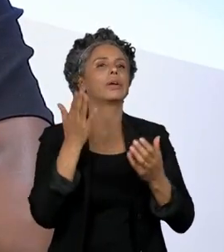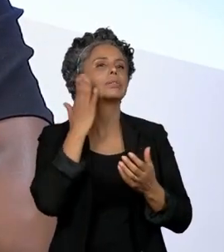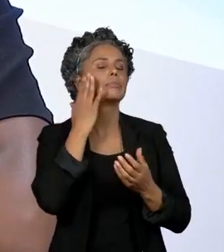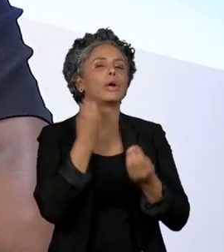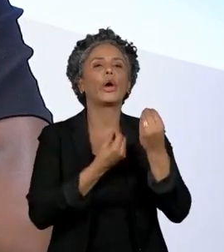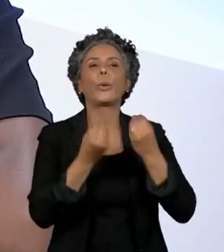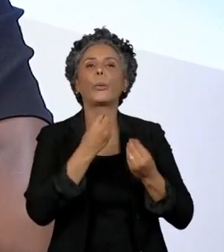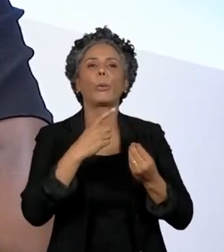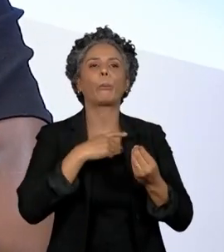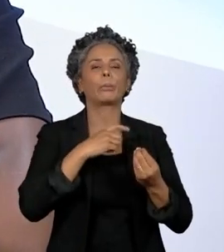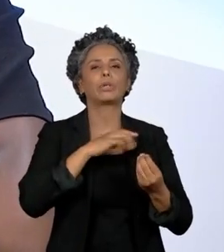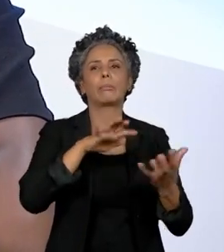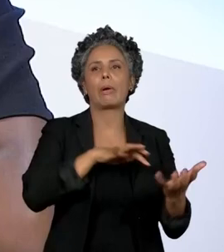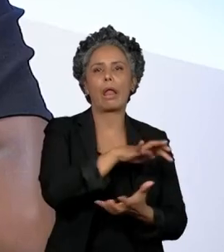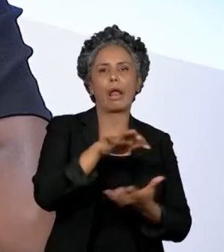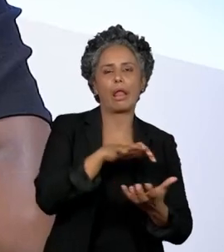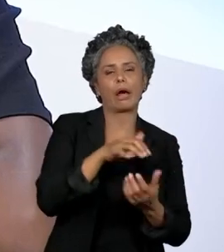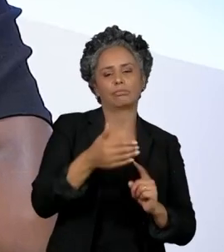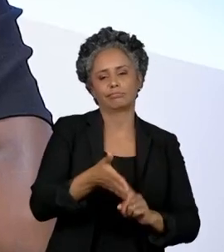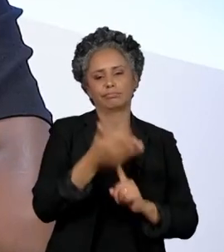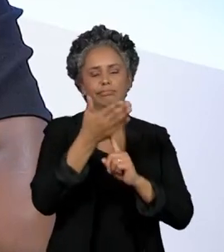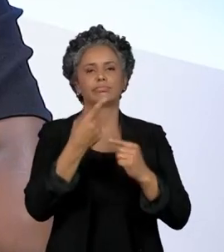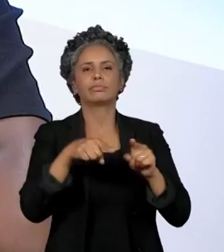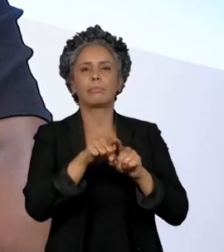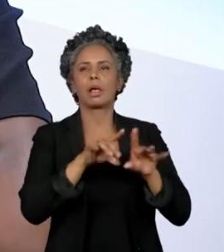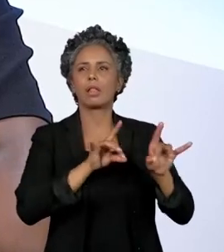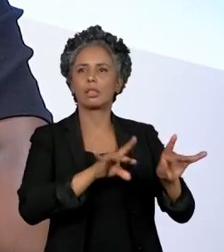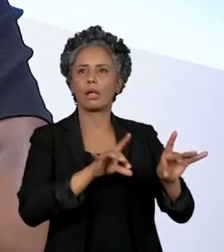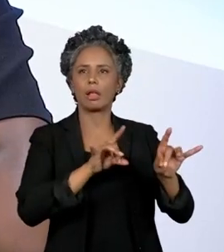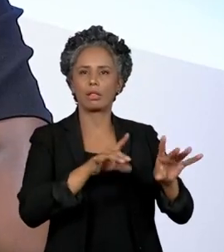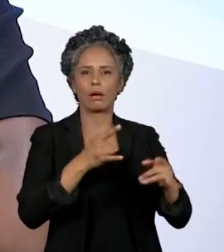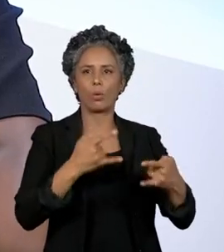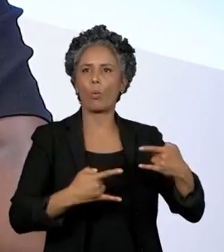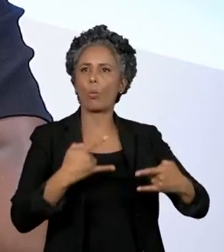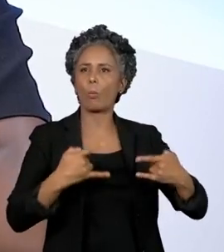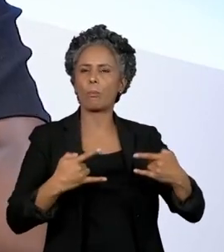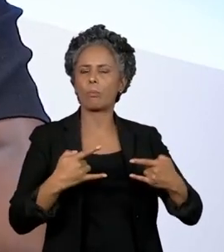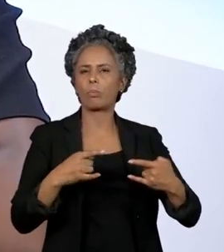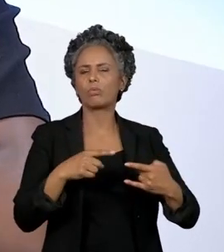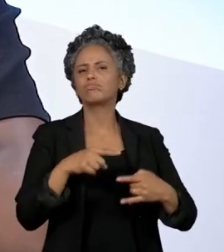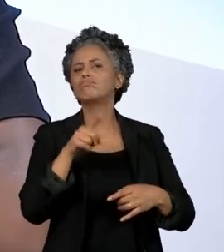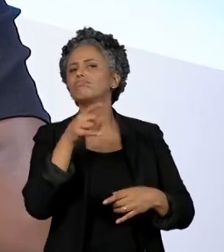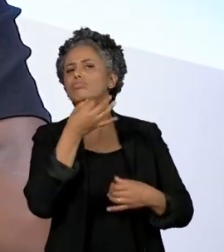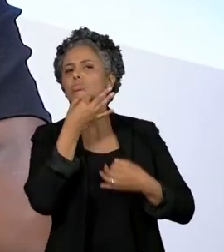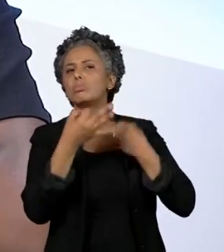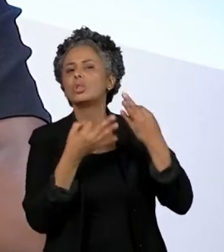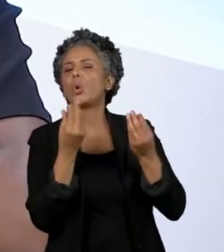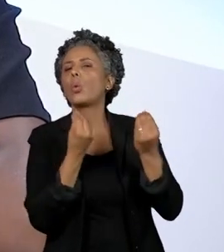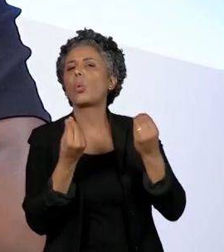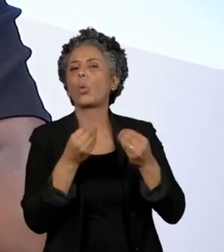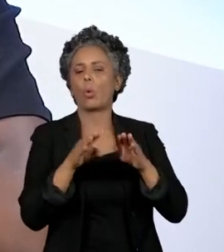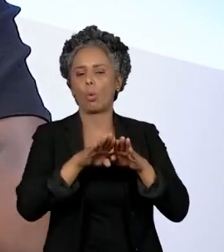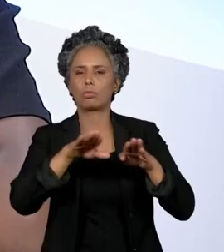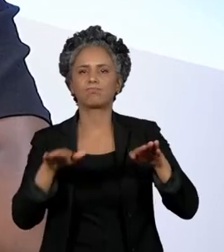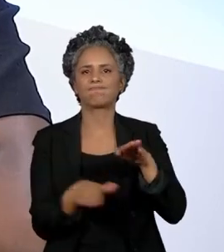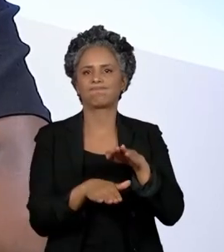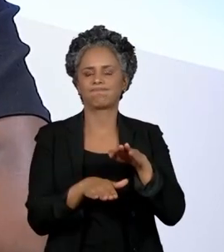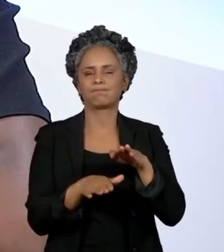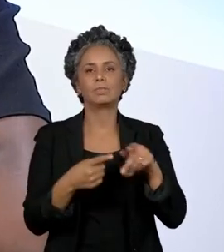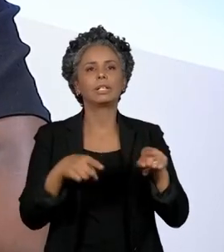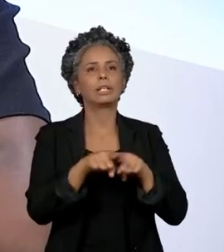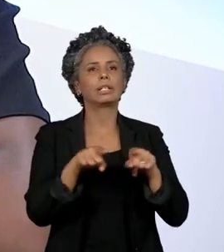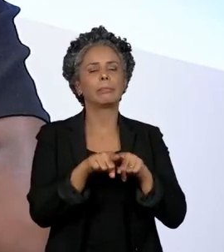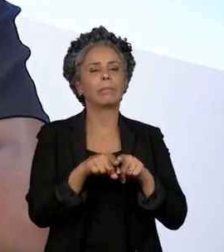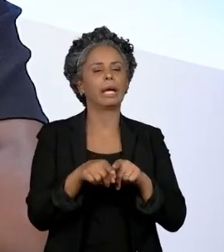and automation. How do you see these topics in the context of inequality and in the context of